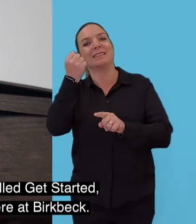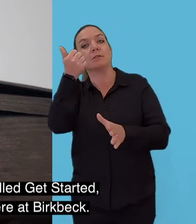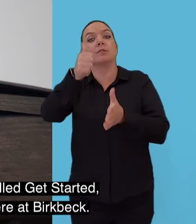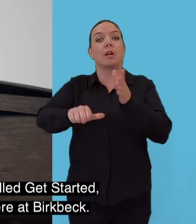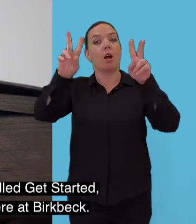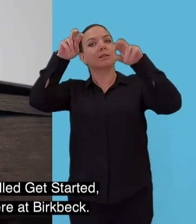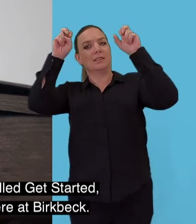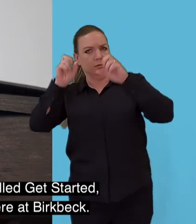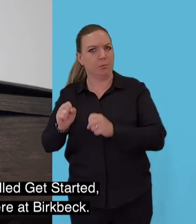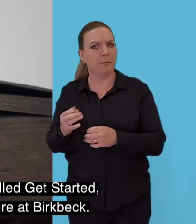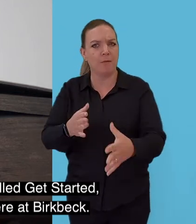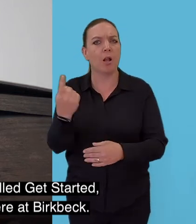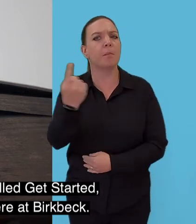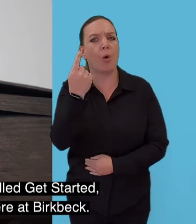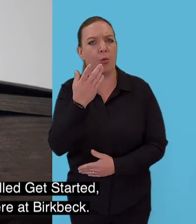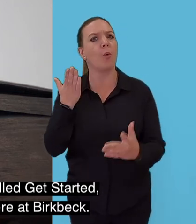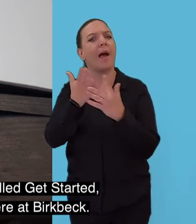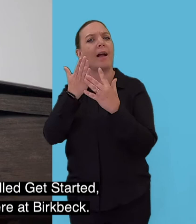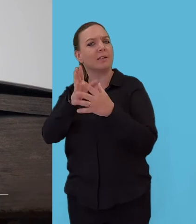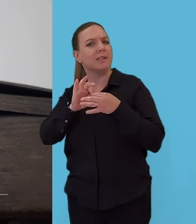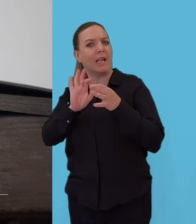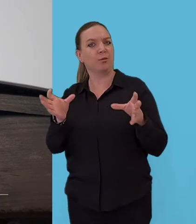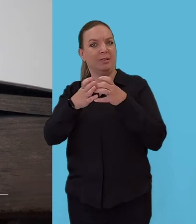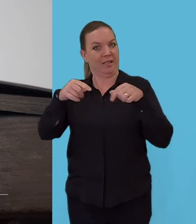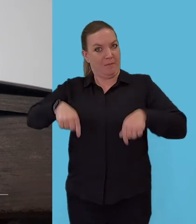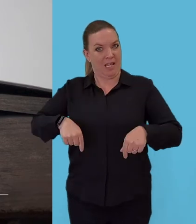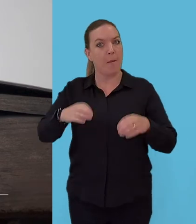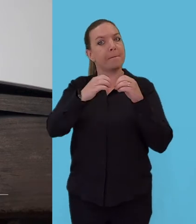Access and Engagement team here at Birkbeck so keep an eye out for more.